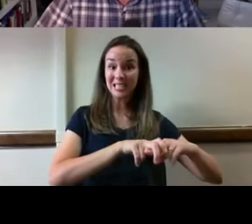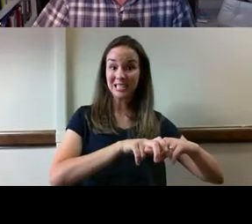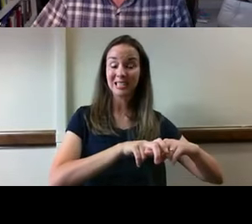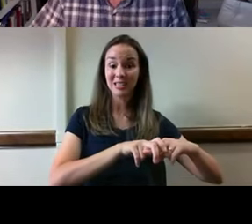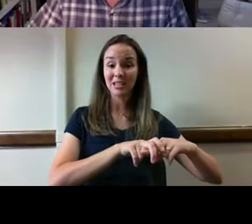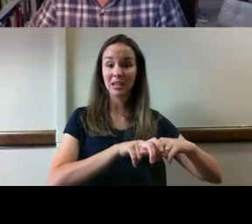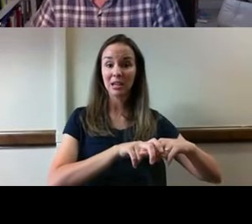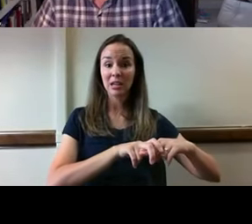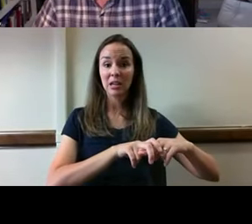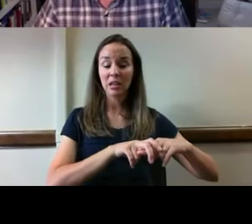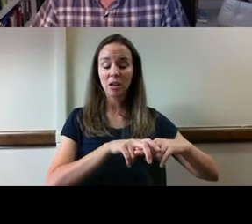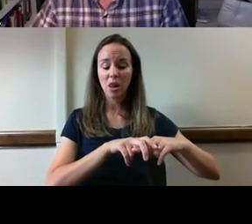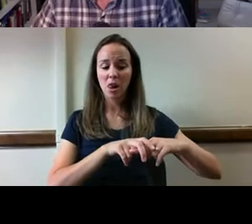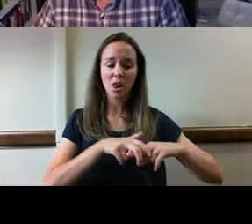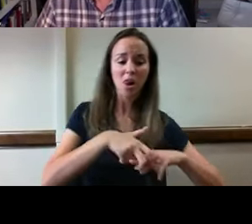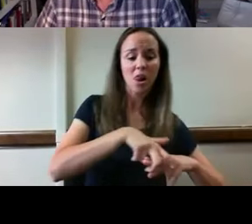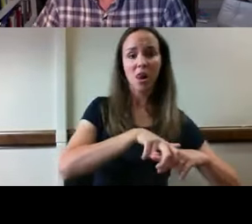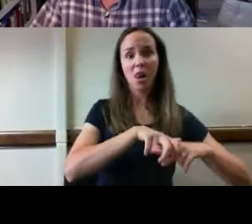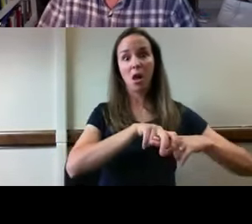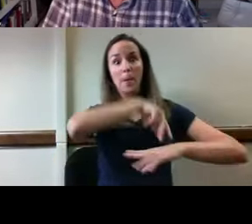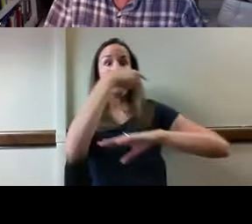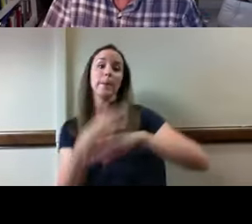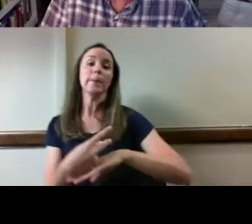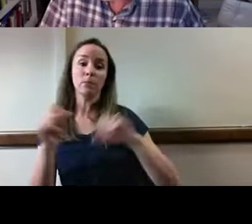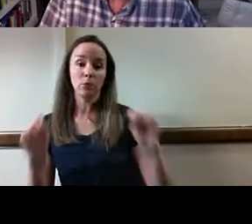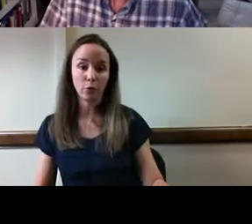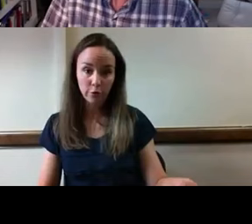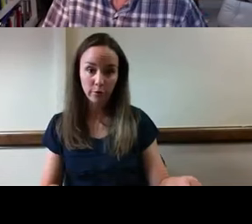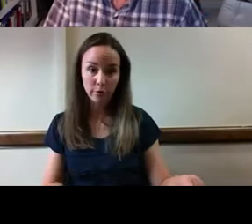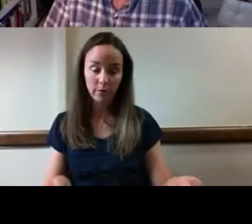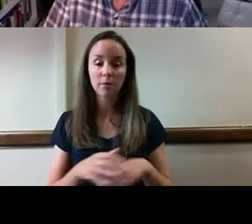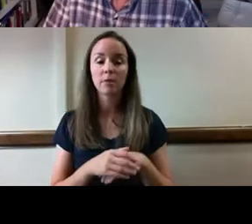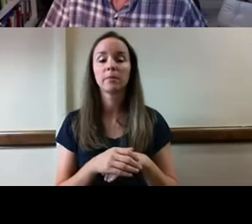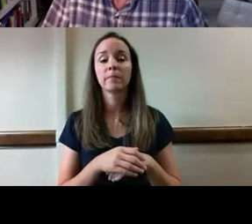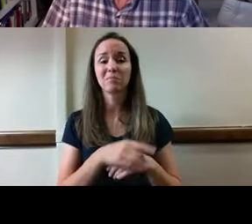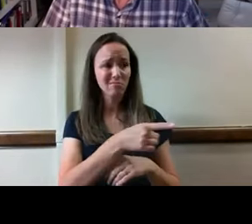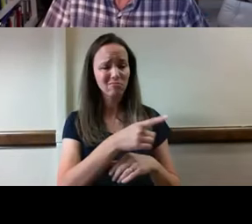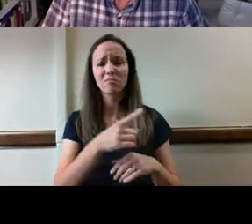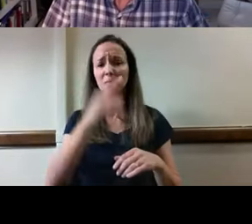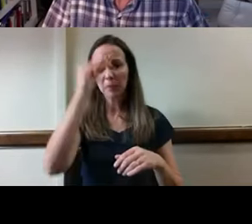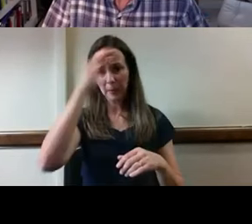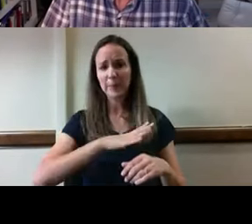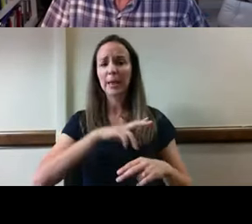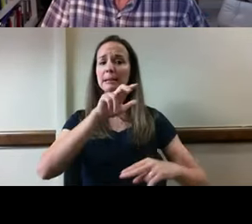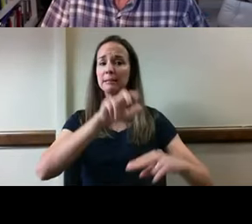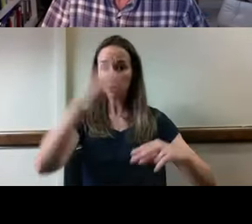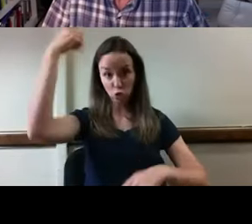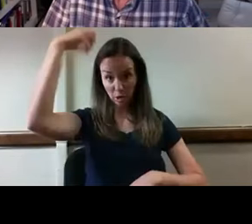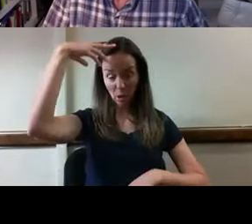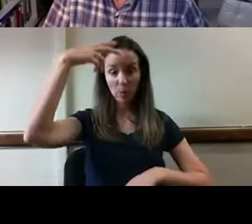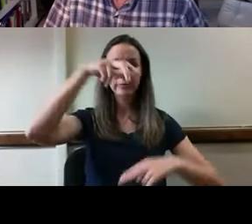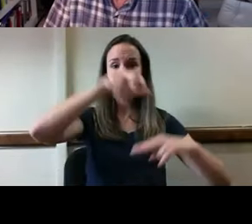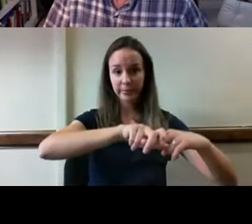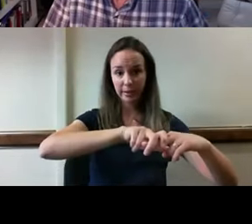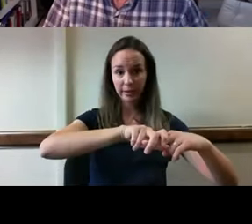if he tried to move he might lose his balance. He was on a shower seat in the shower and she stepped